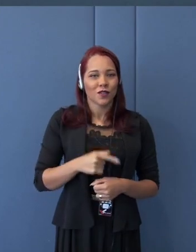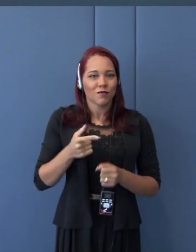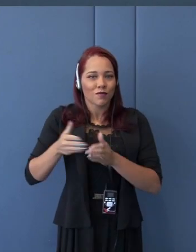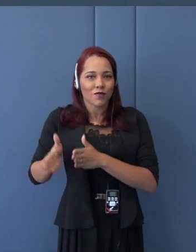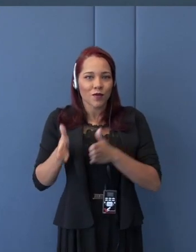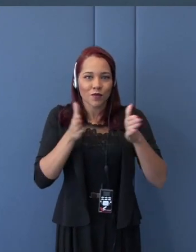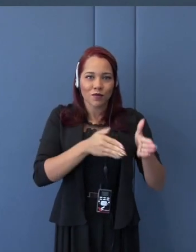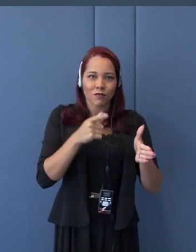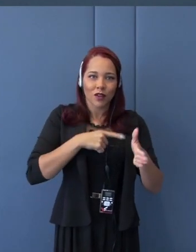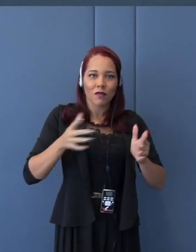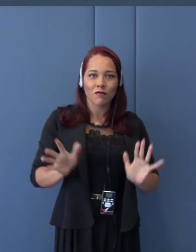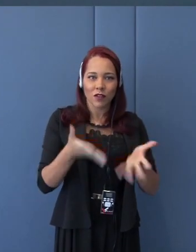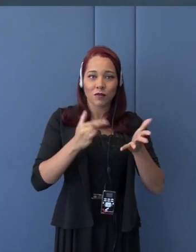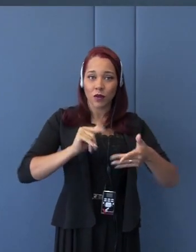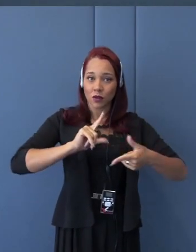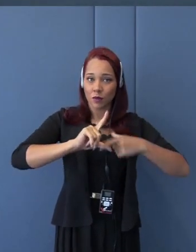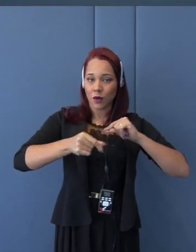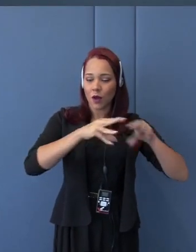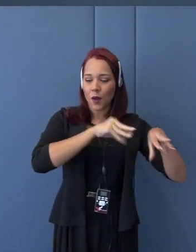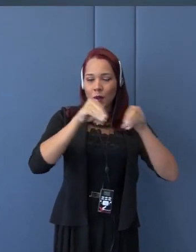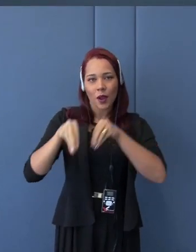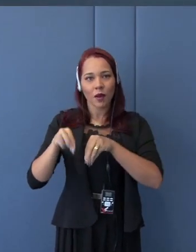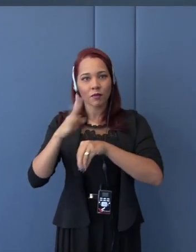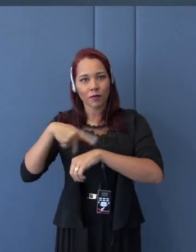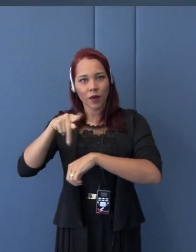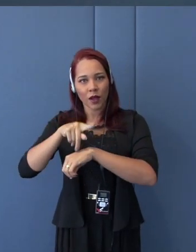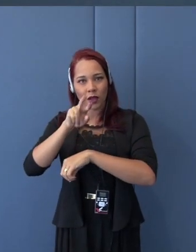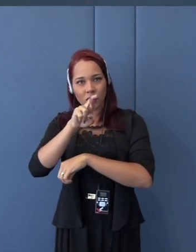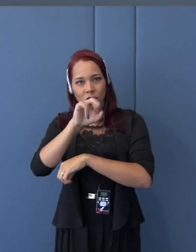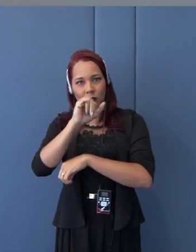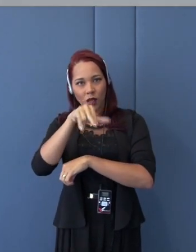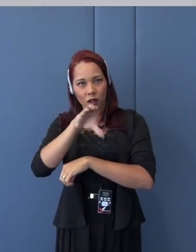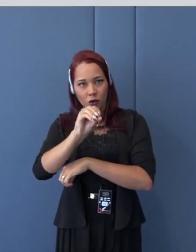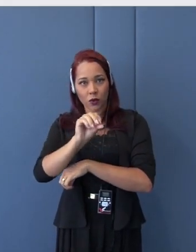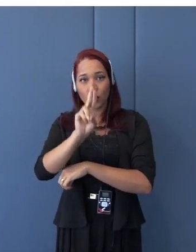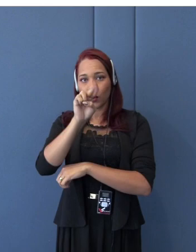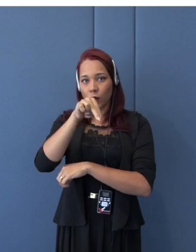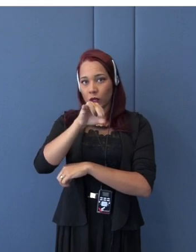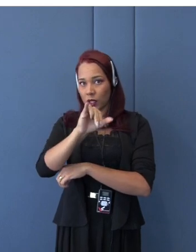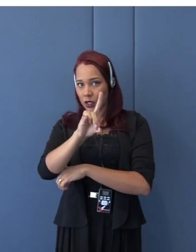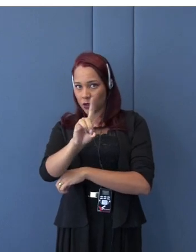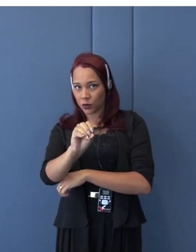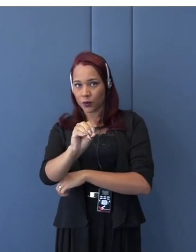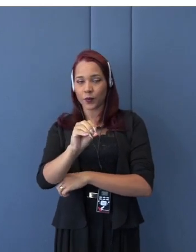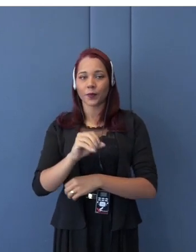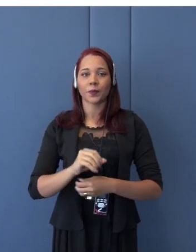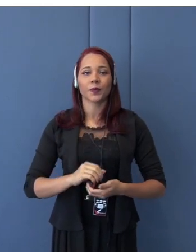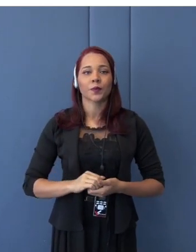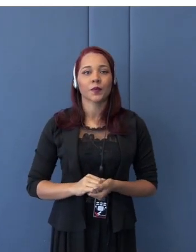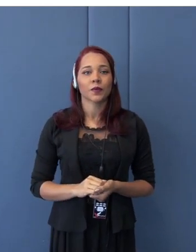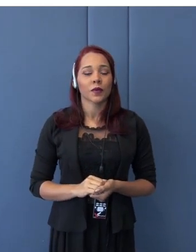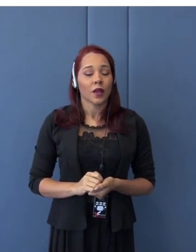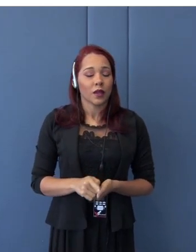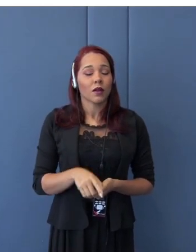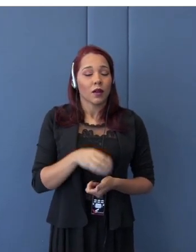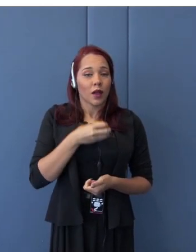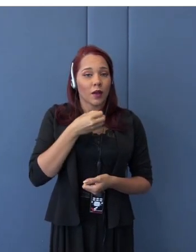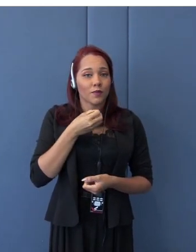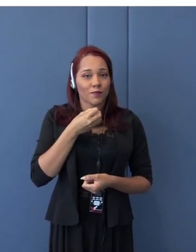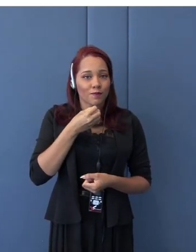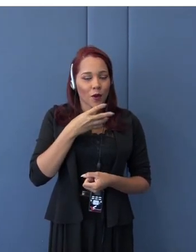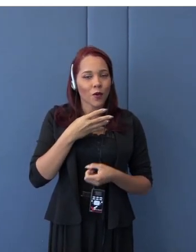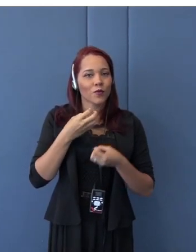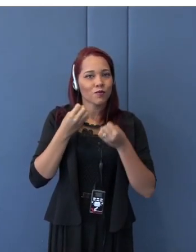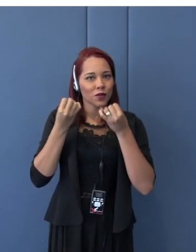into UK. So you see the quite considerable sort of business